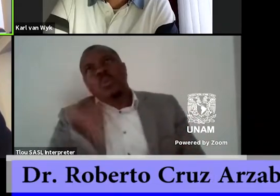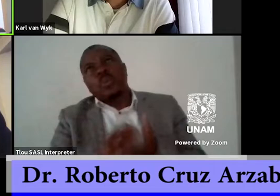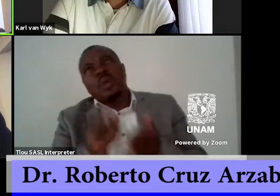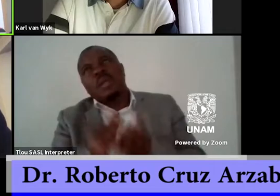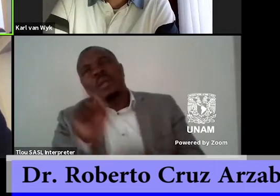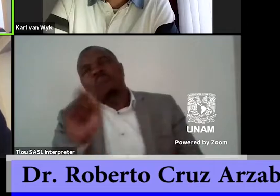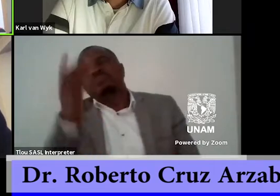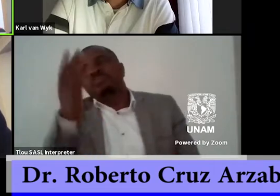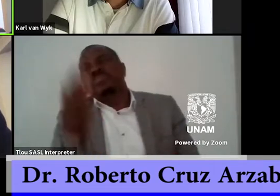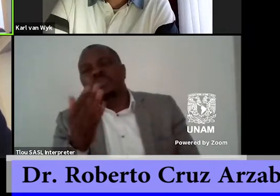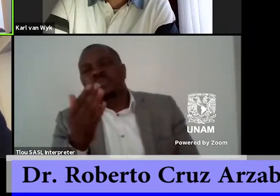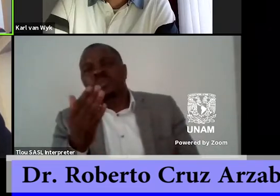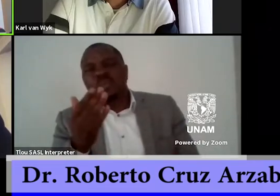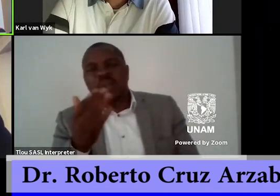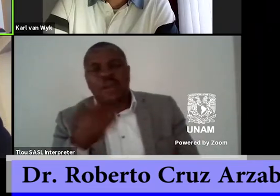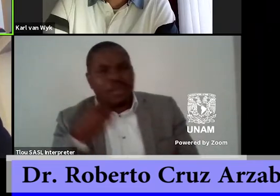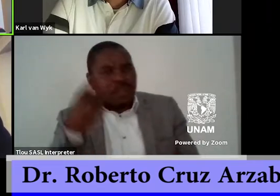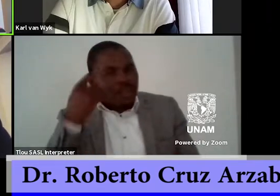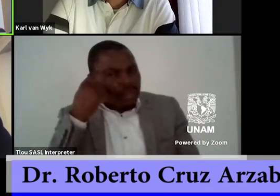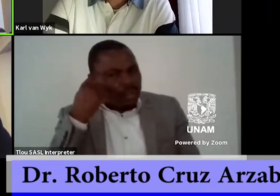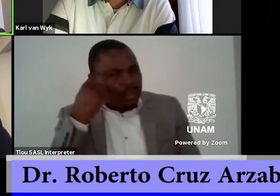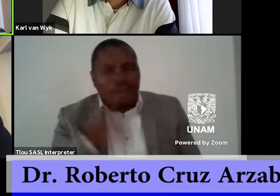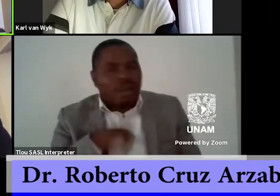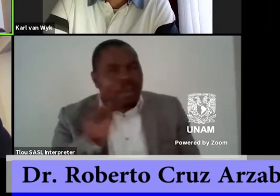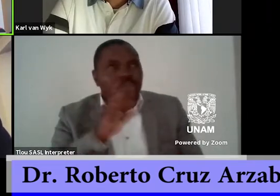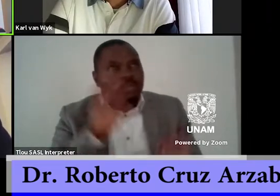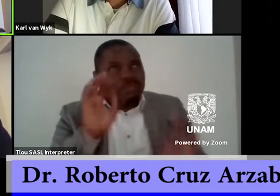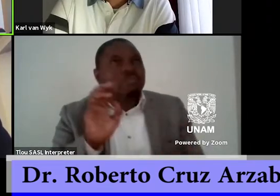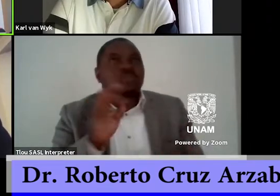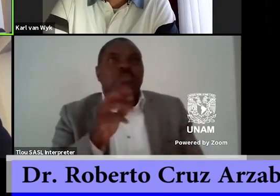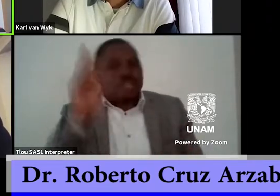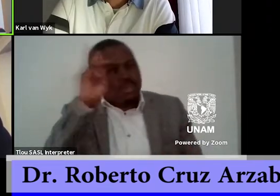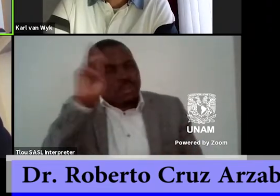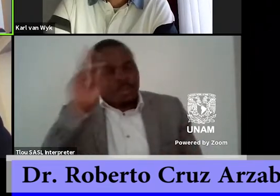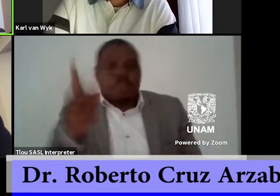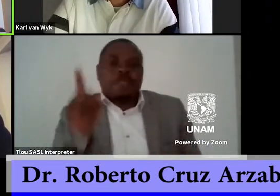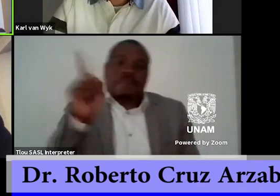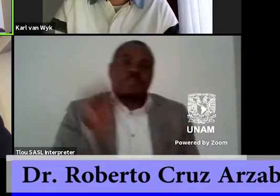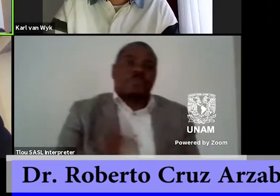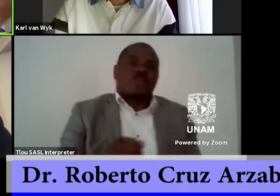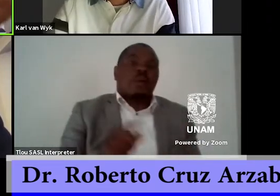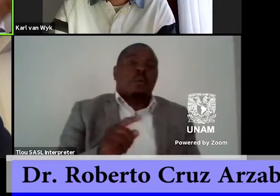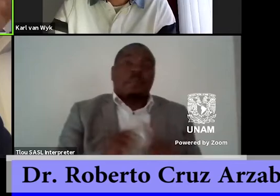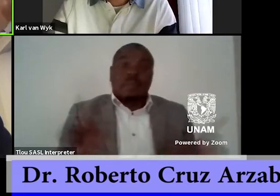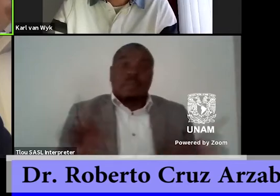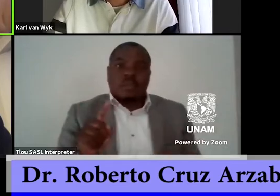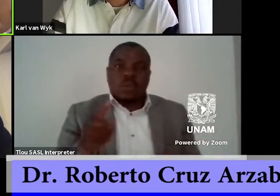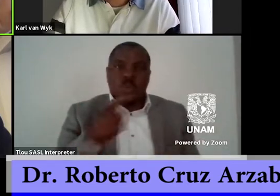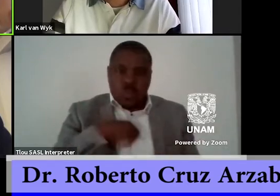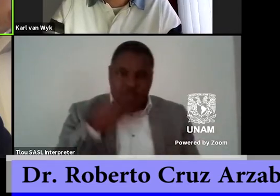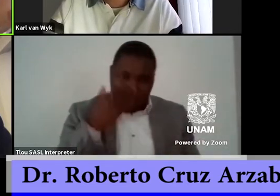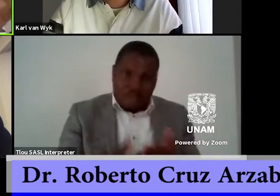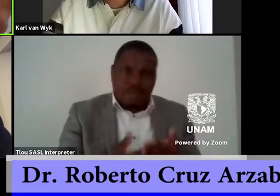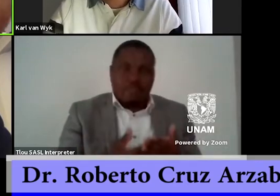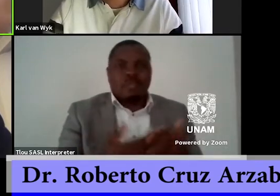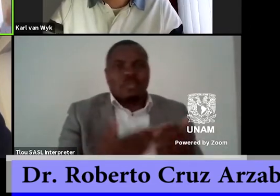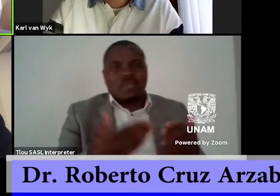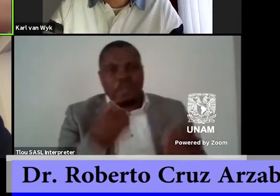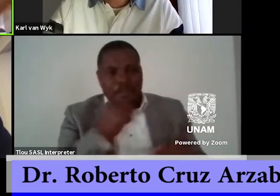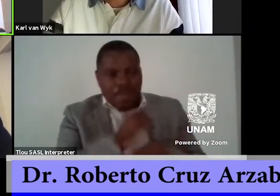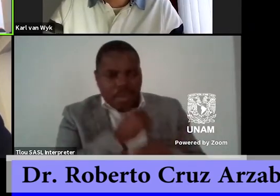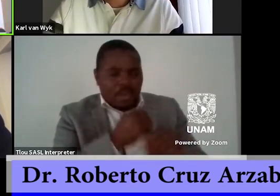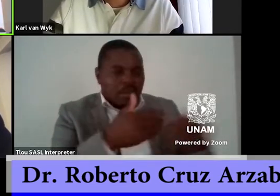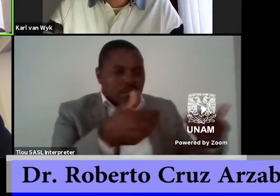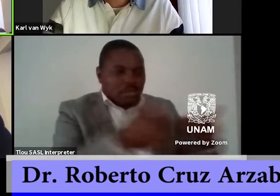Berlin I think I don't remember exactly but I mean I we can make this division between